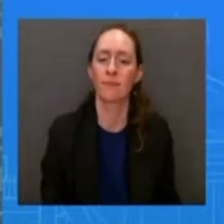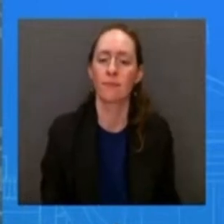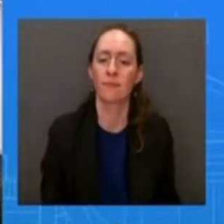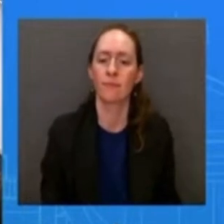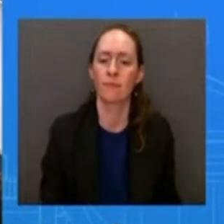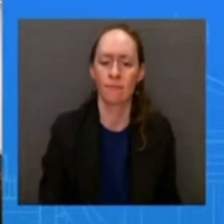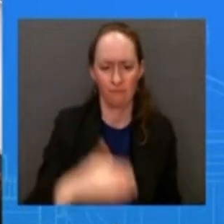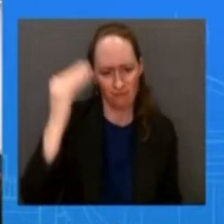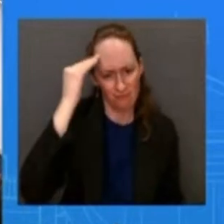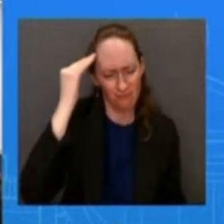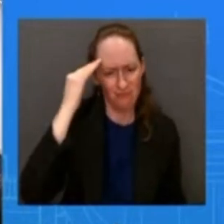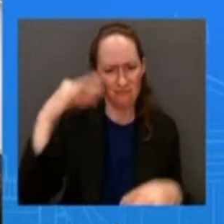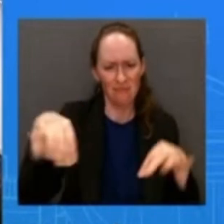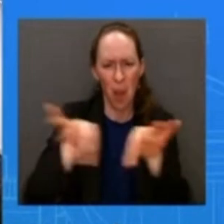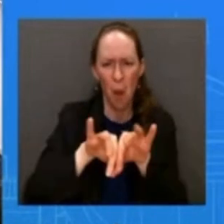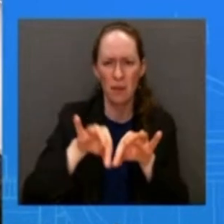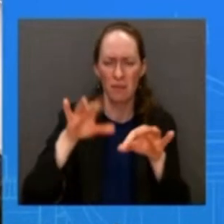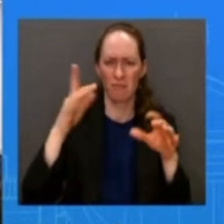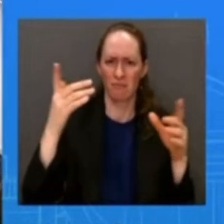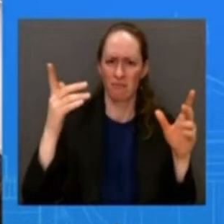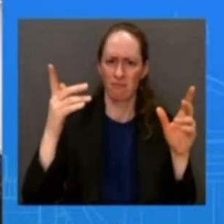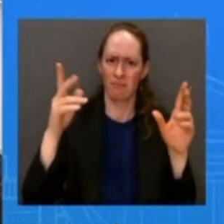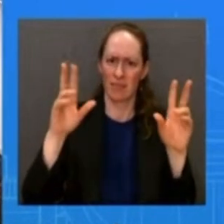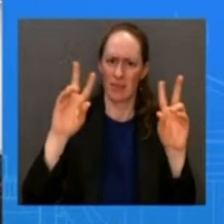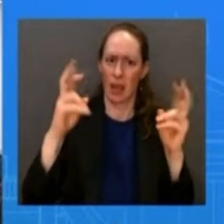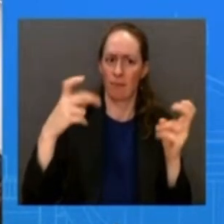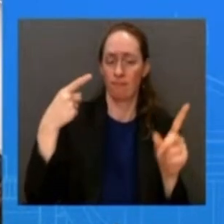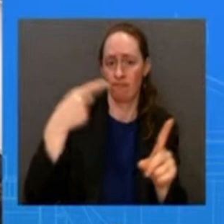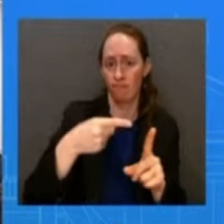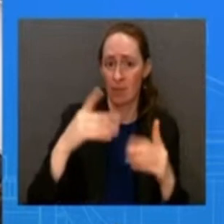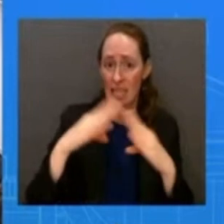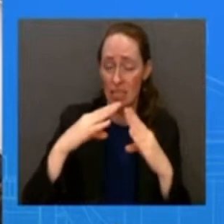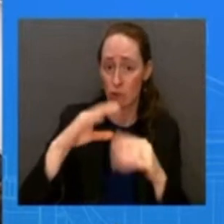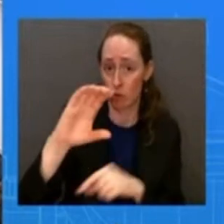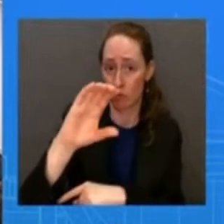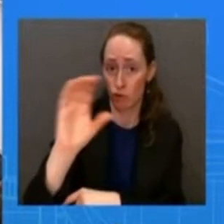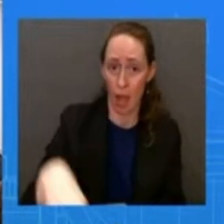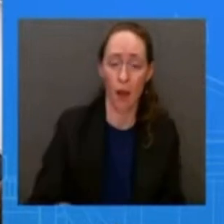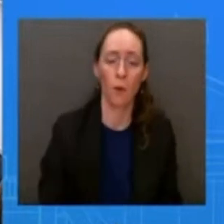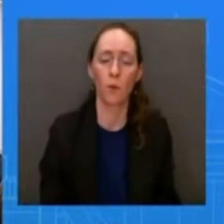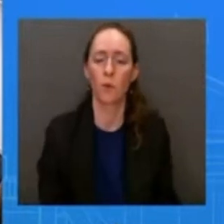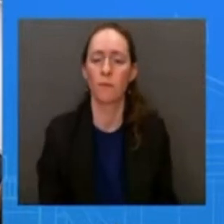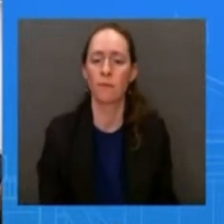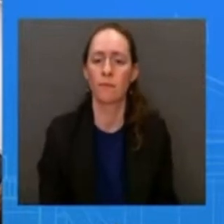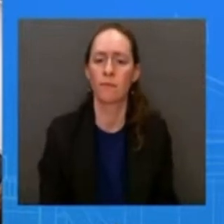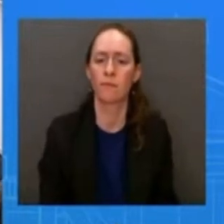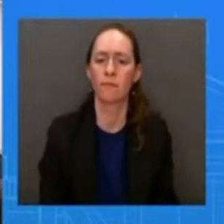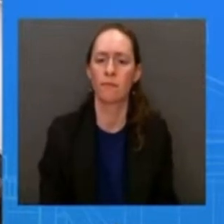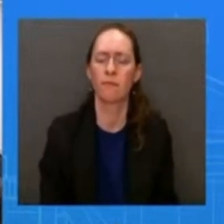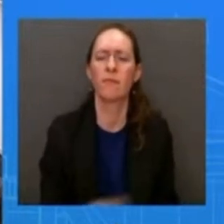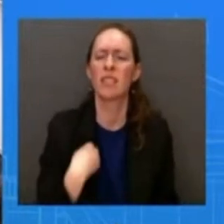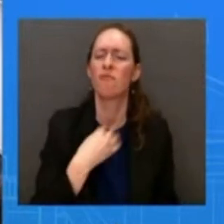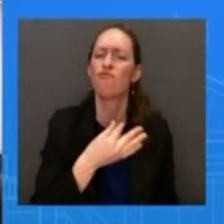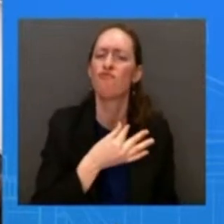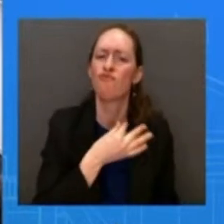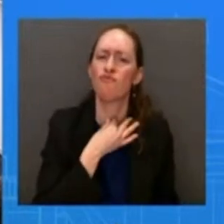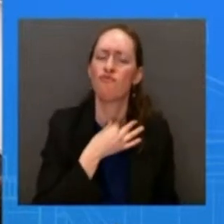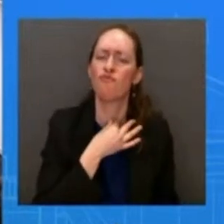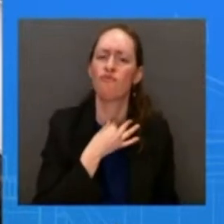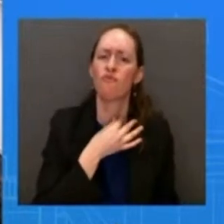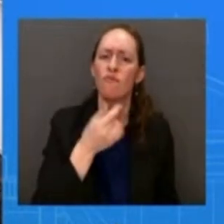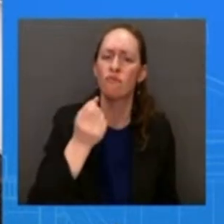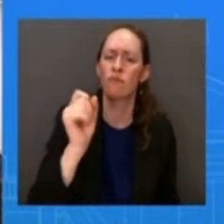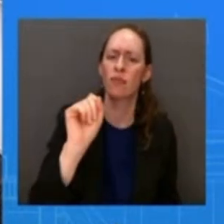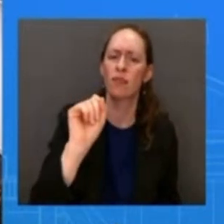chicago and i want to know then if you're going to have anybody from the tilt family or the